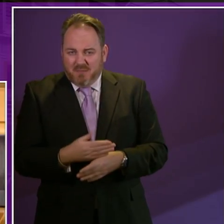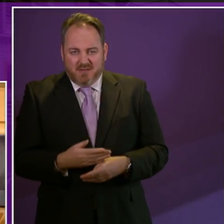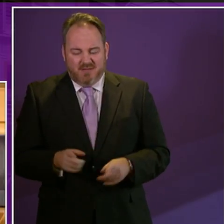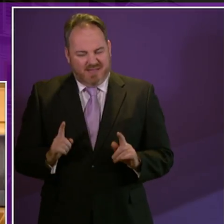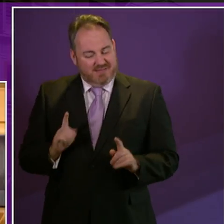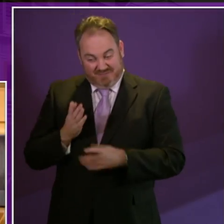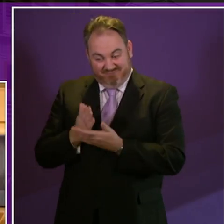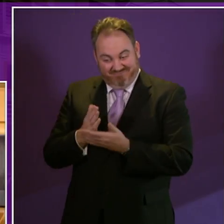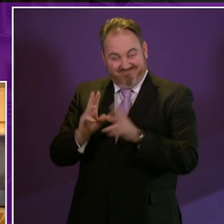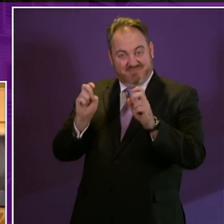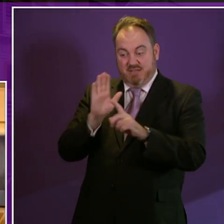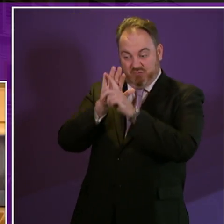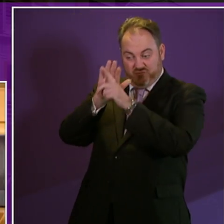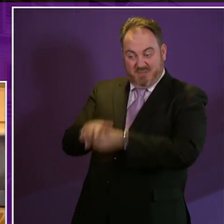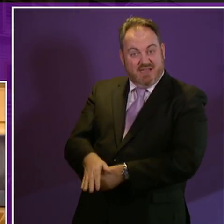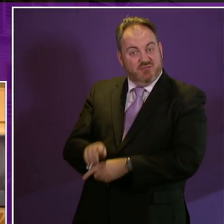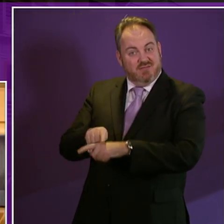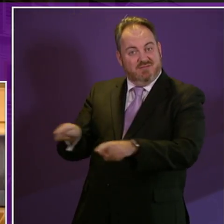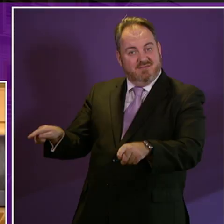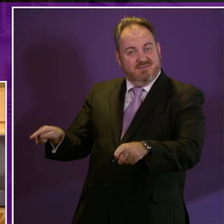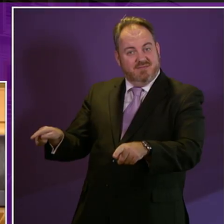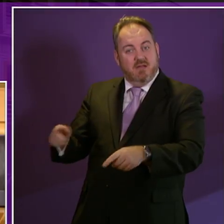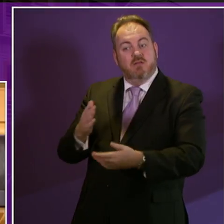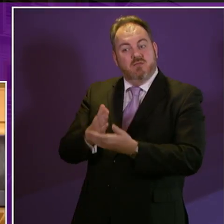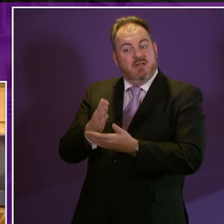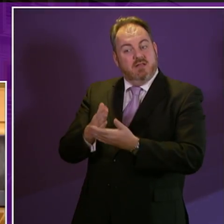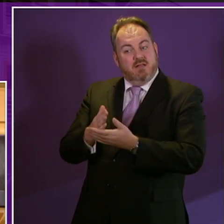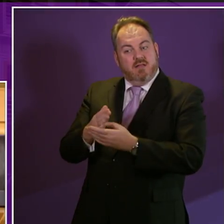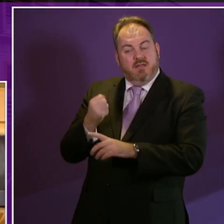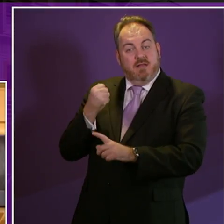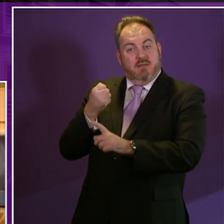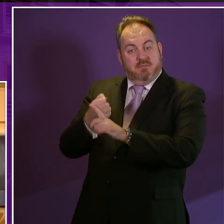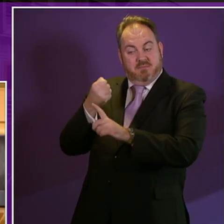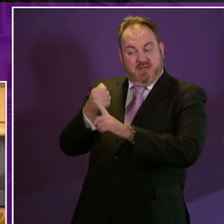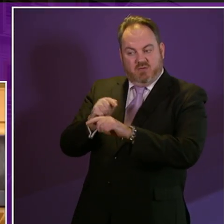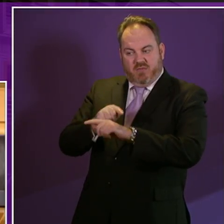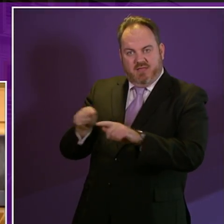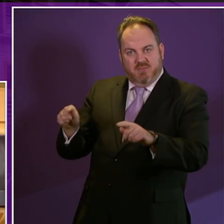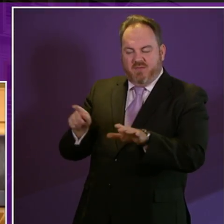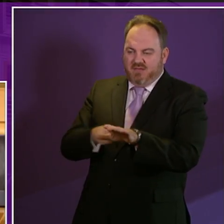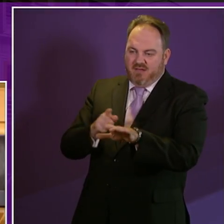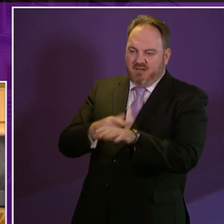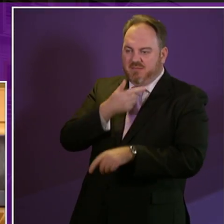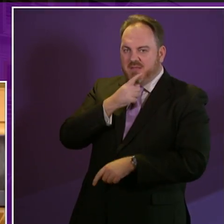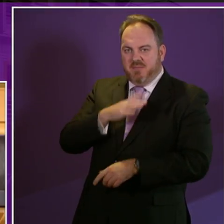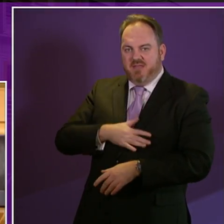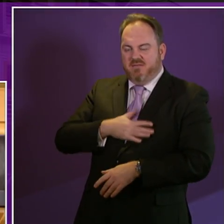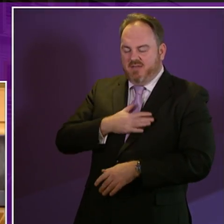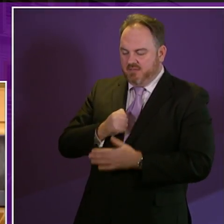quite a high level of discrimination in that group the impact of young people's frustrated ambition becomes clear as